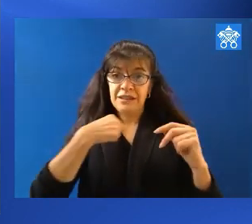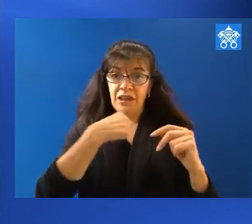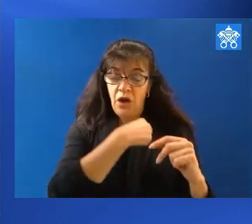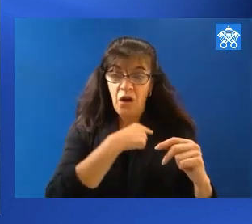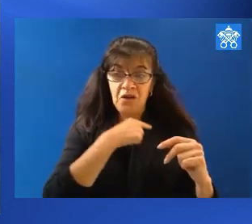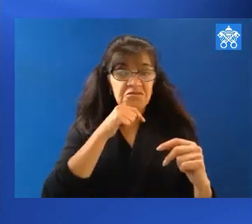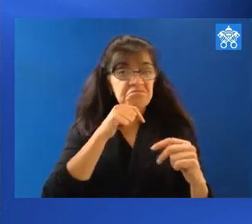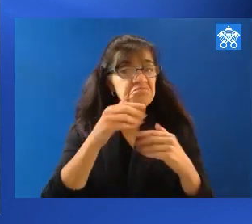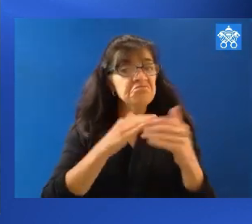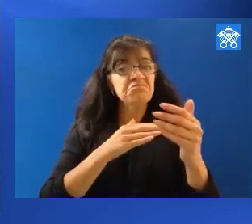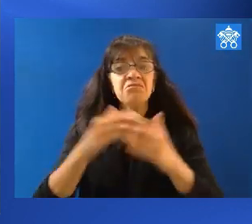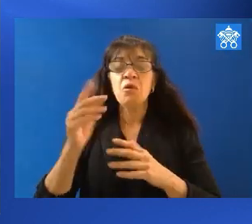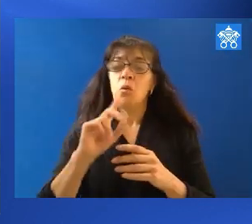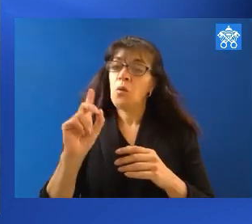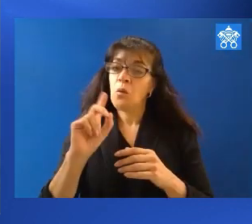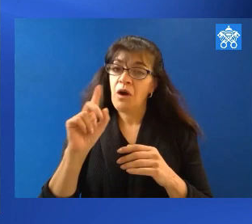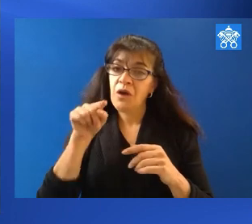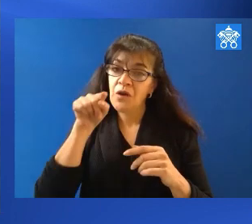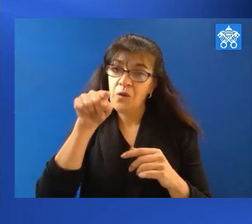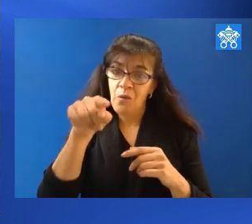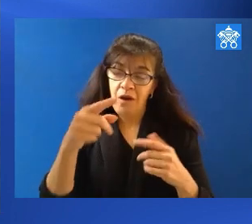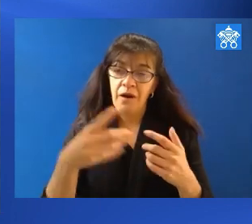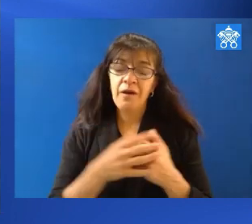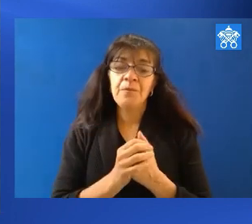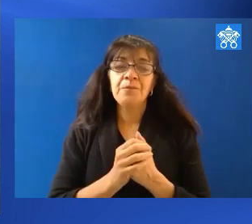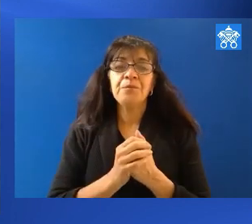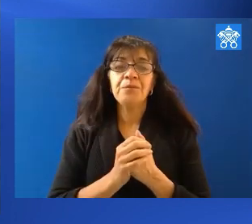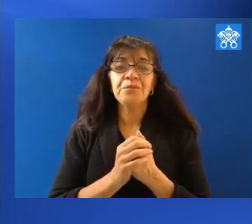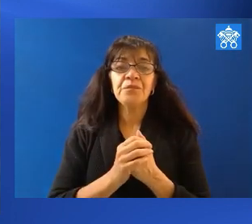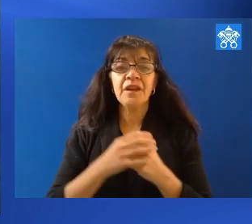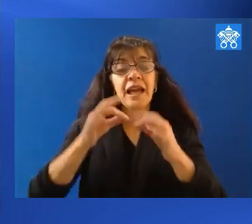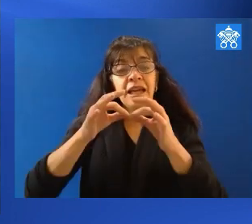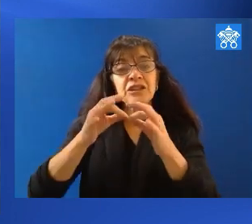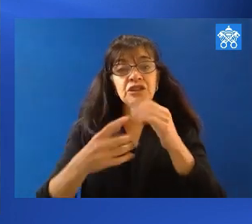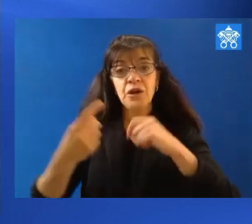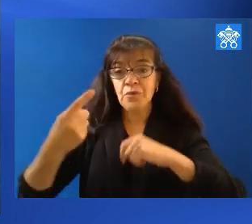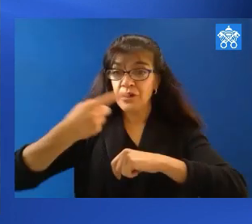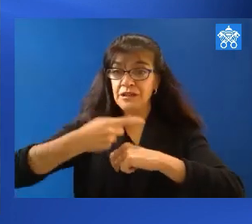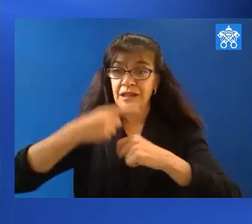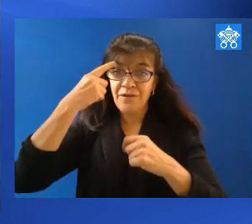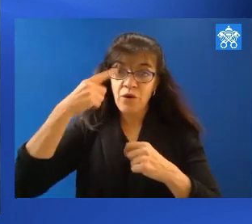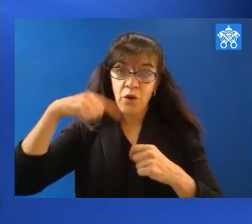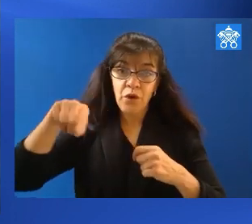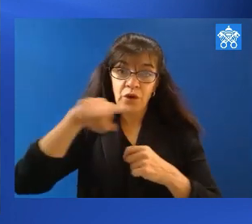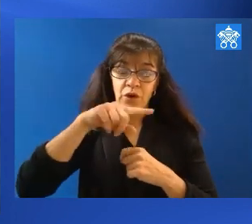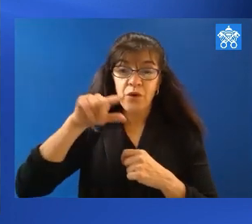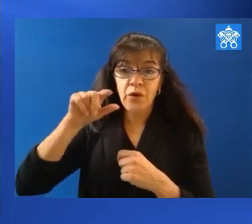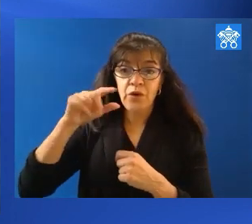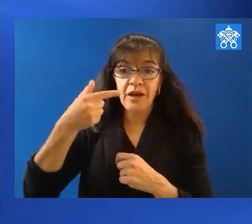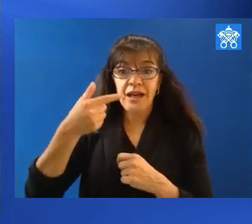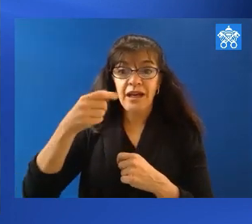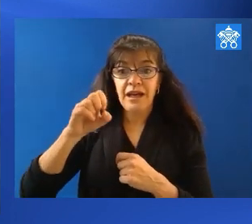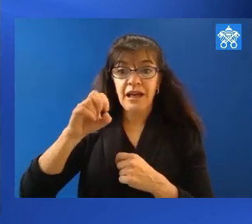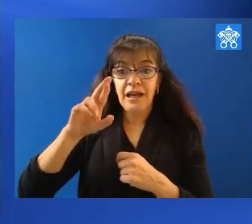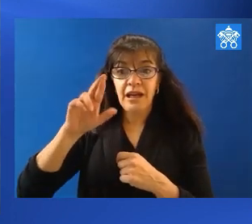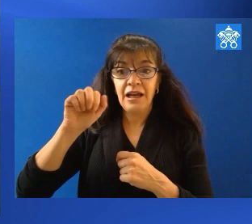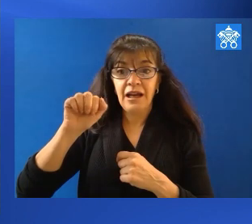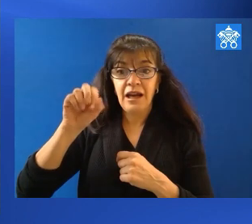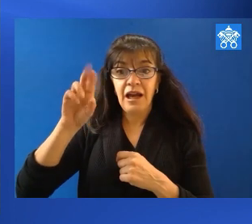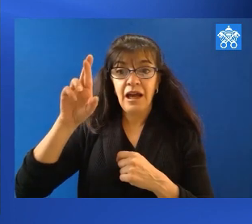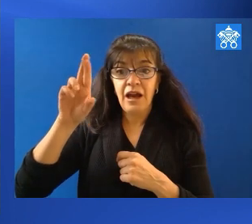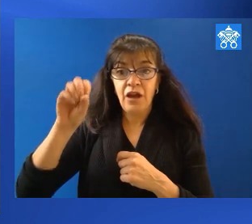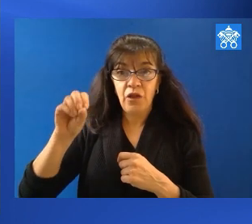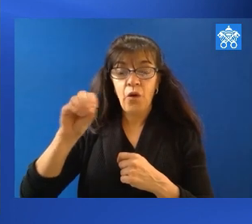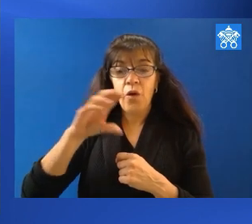wherever you are. My name is Fr. Paul Samasumo. On behalf of Vatican Media, would like to acknowledge all of you who are